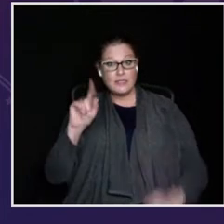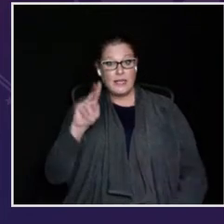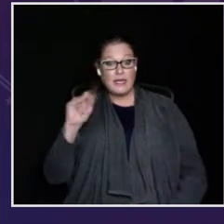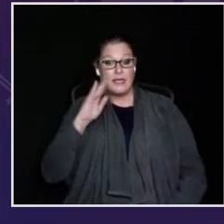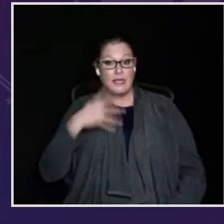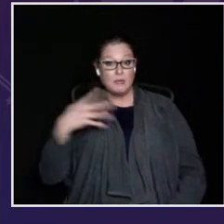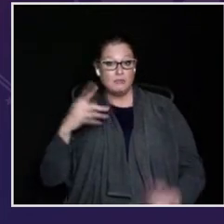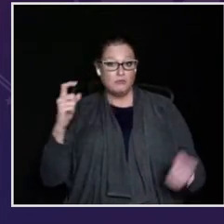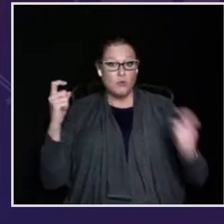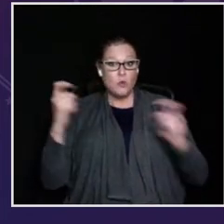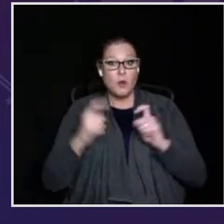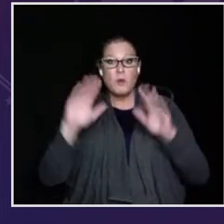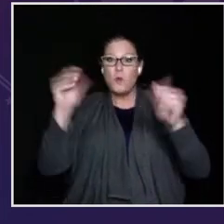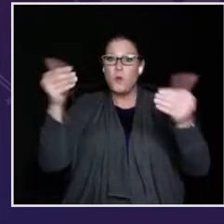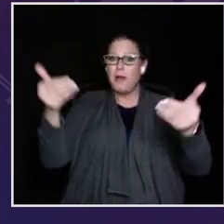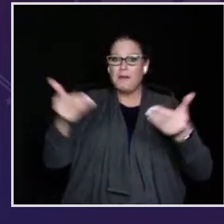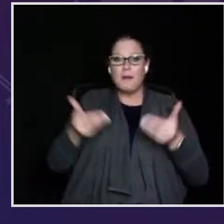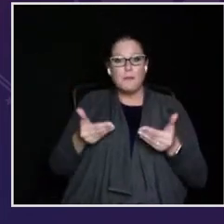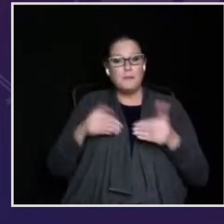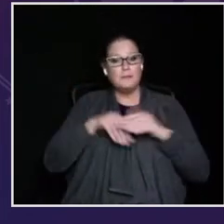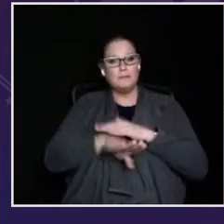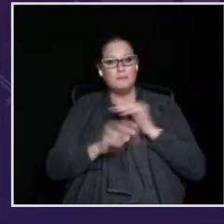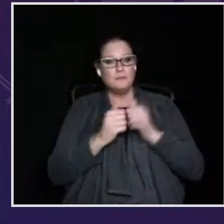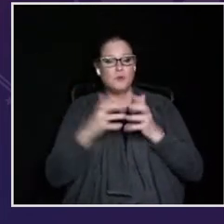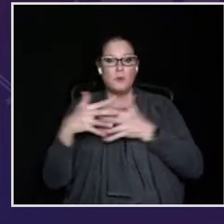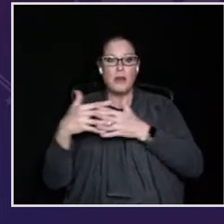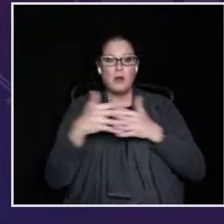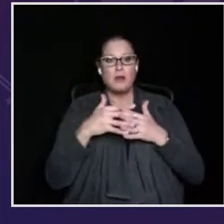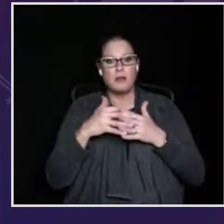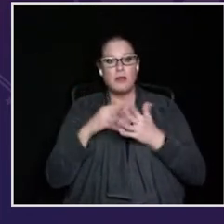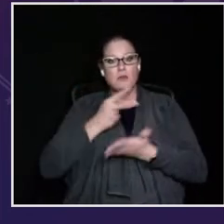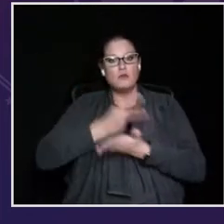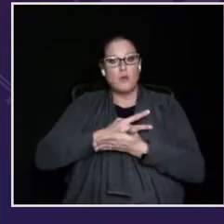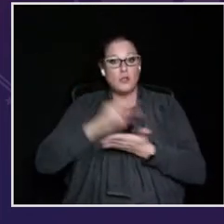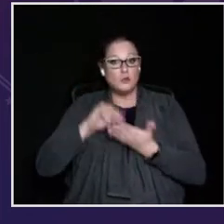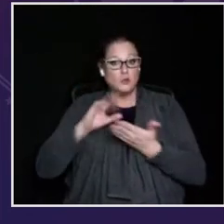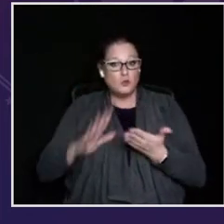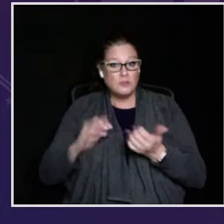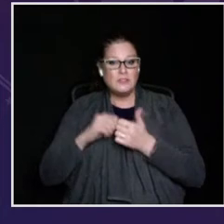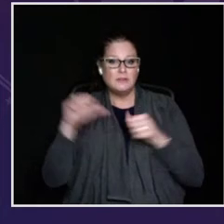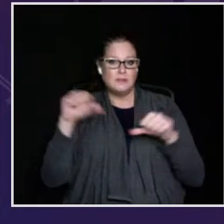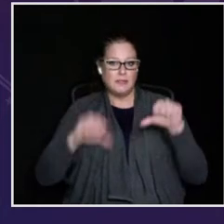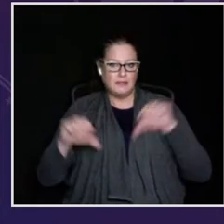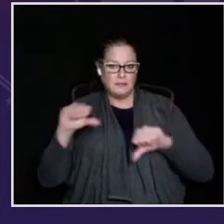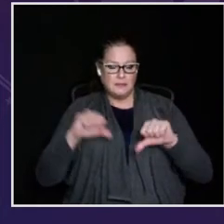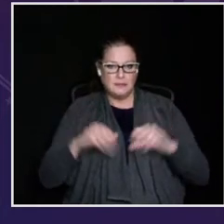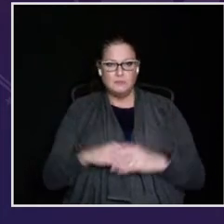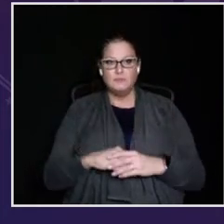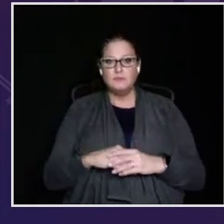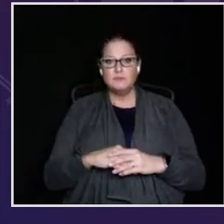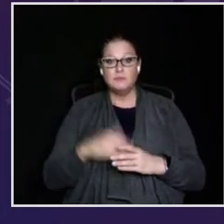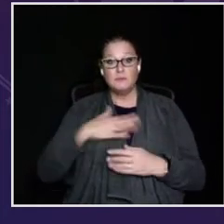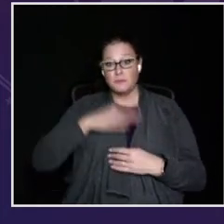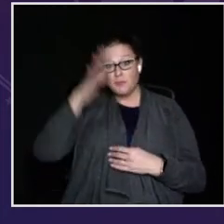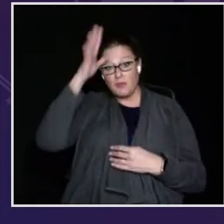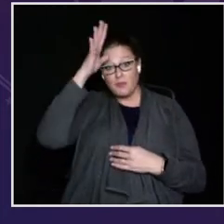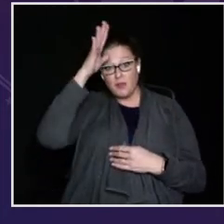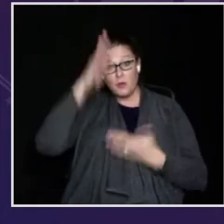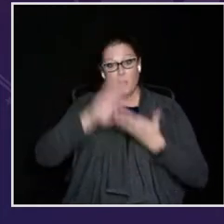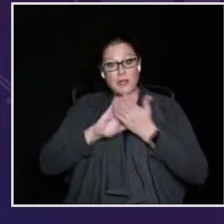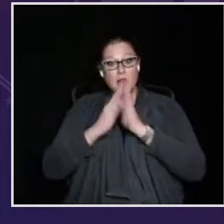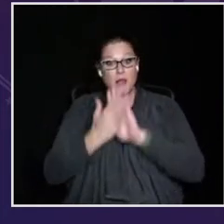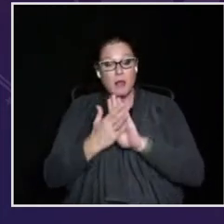Taiwan. In the 1960s, President Kennedy's immigration reforms welcomed them to America as graduate